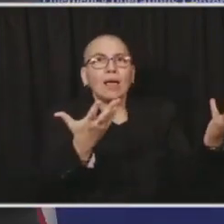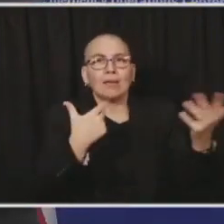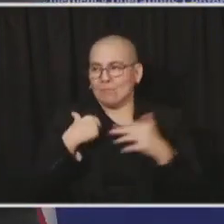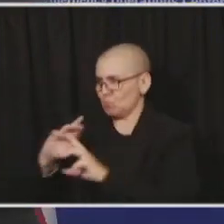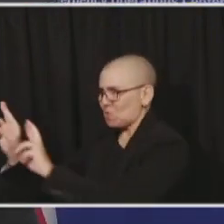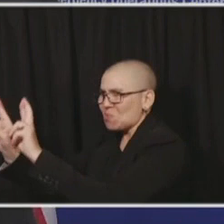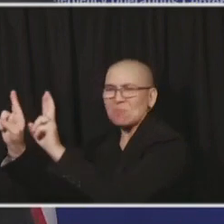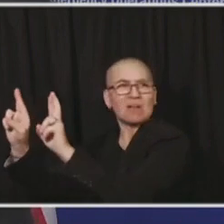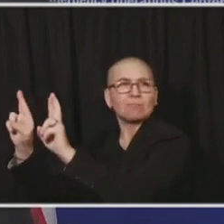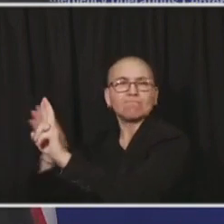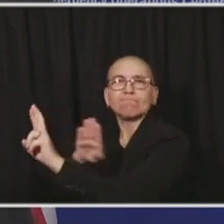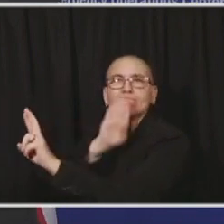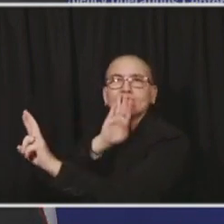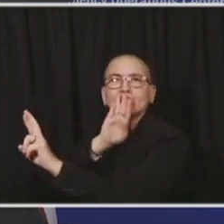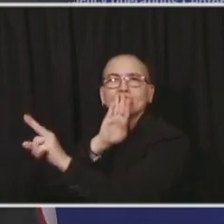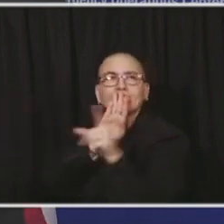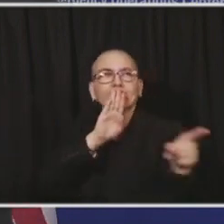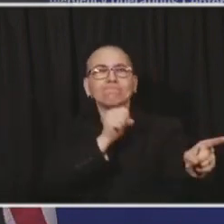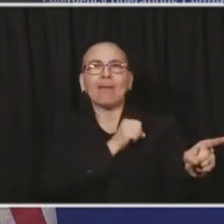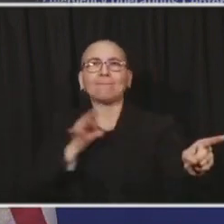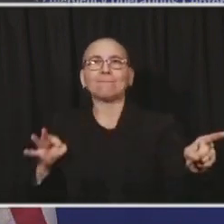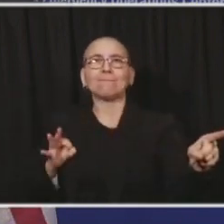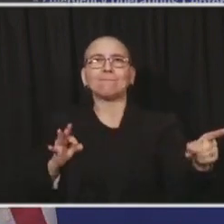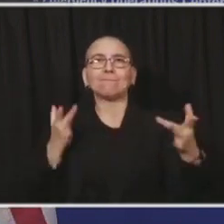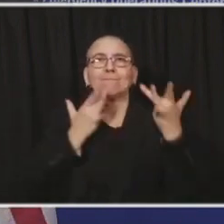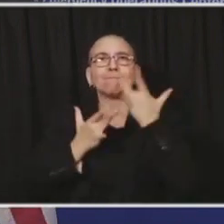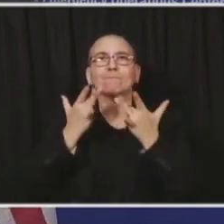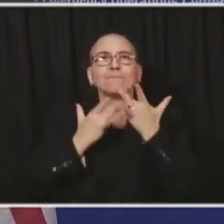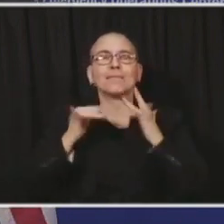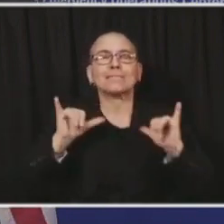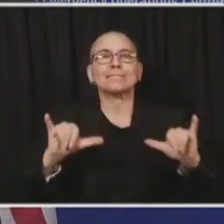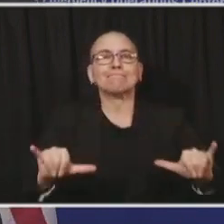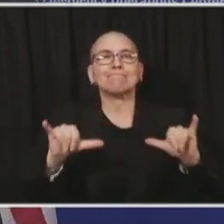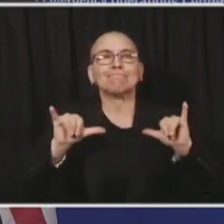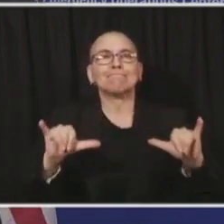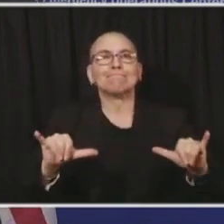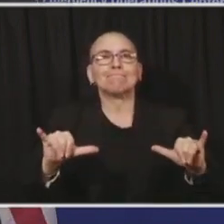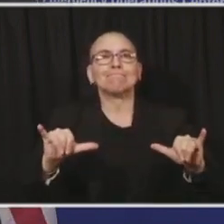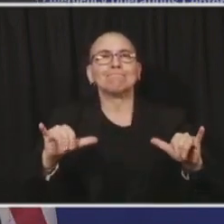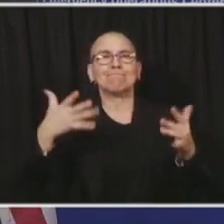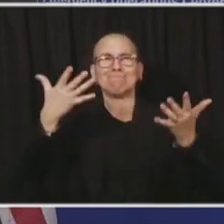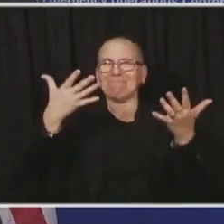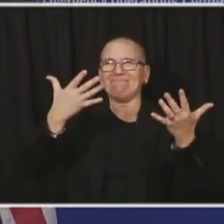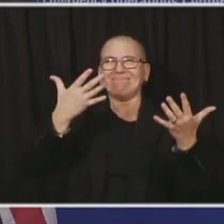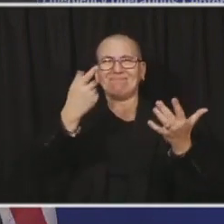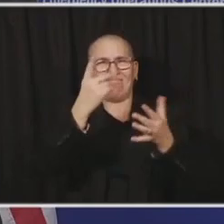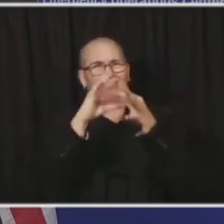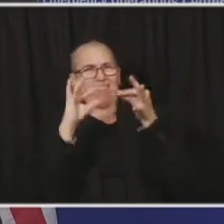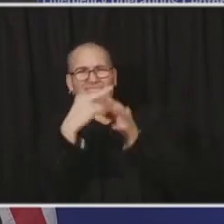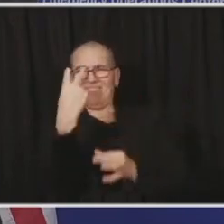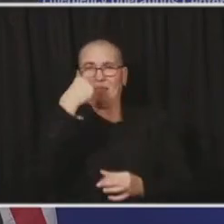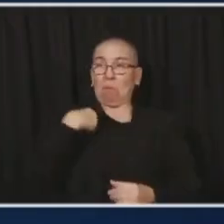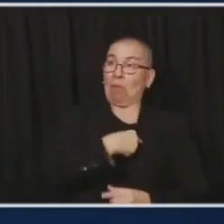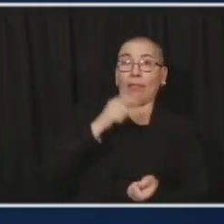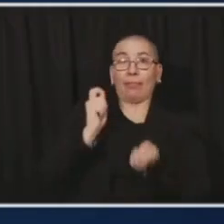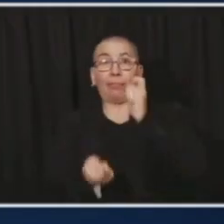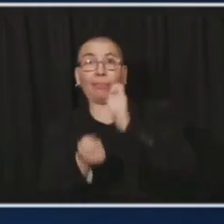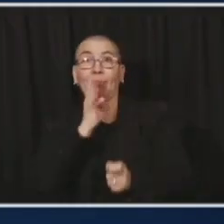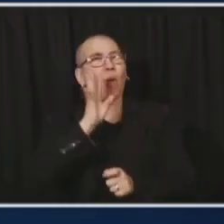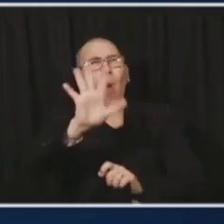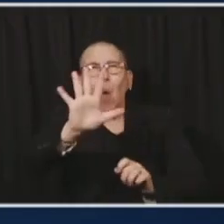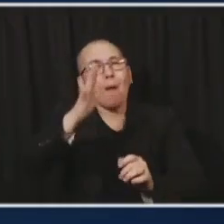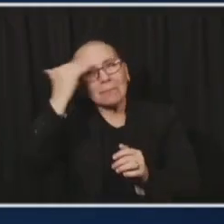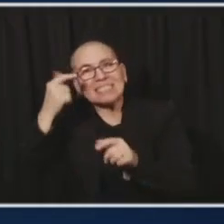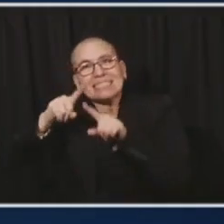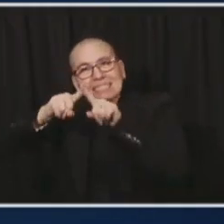And our approach has always been, it's not about changing where the goalposts were. It's about adapting and learning what the virus is doing. It's about using